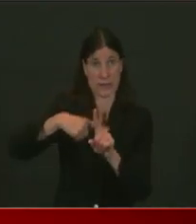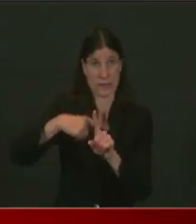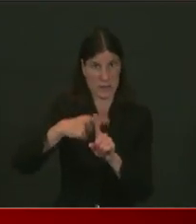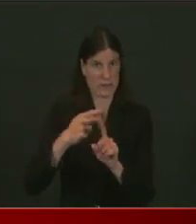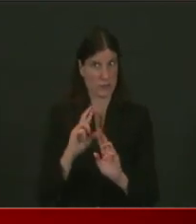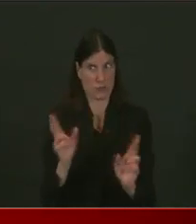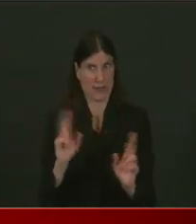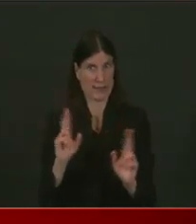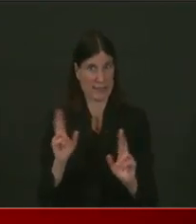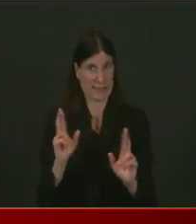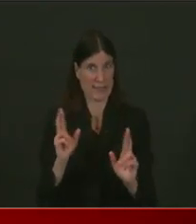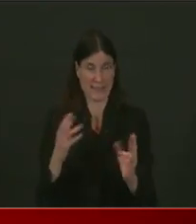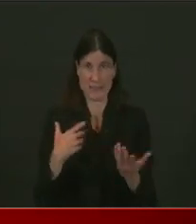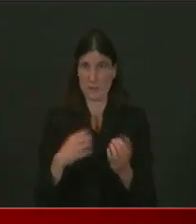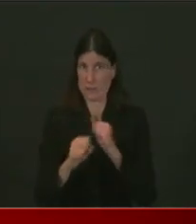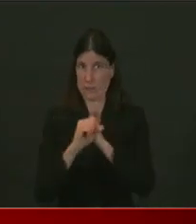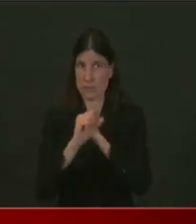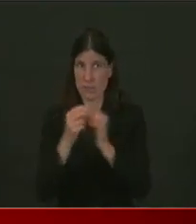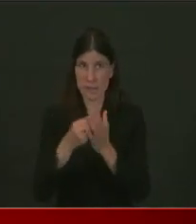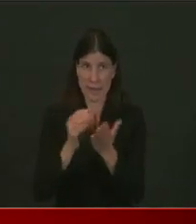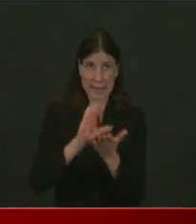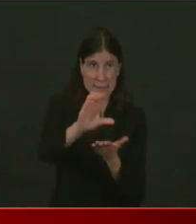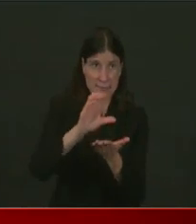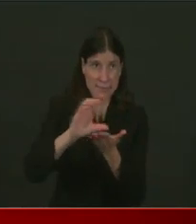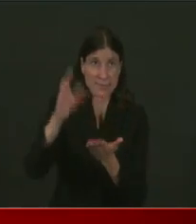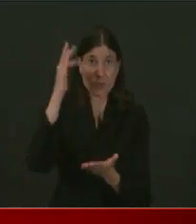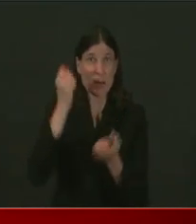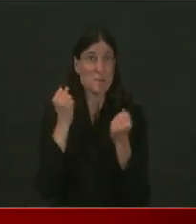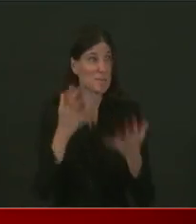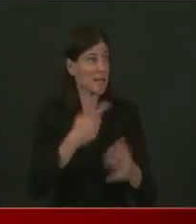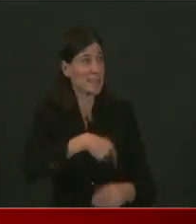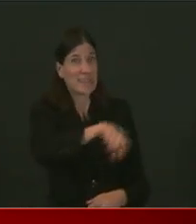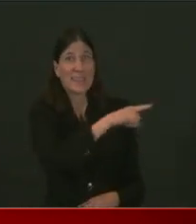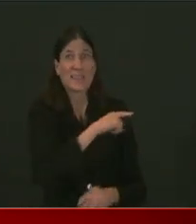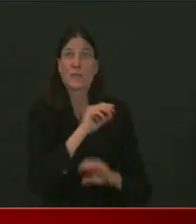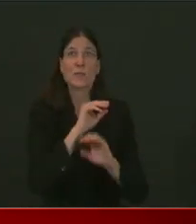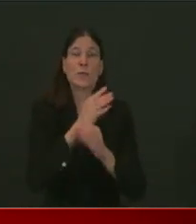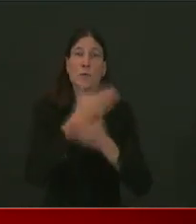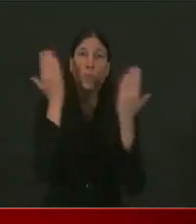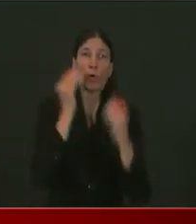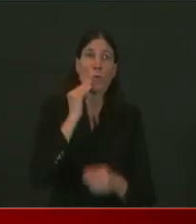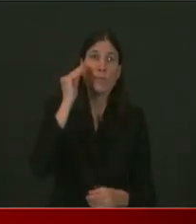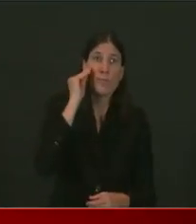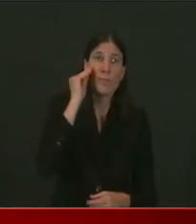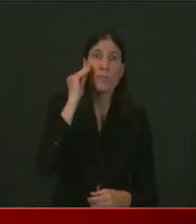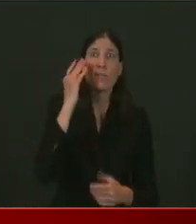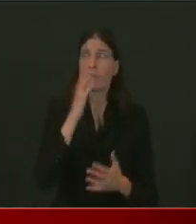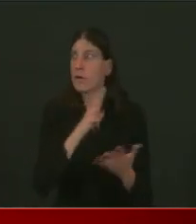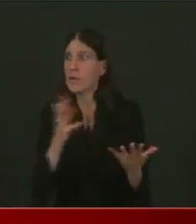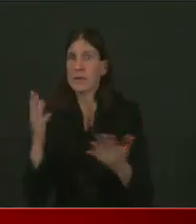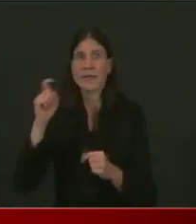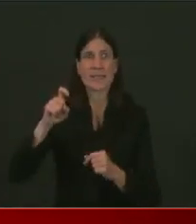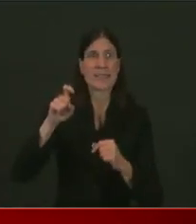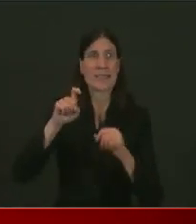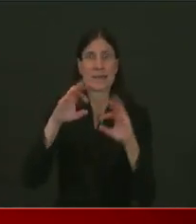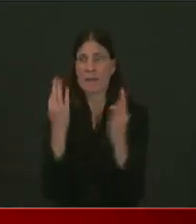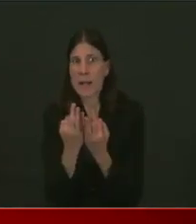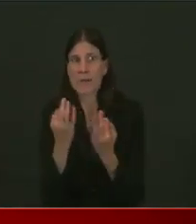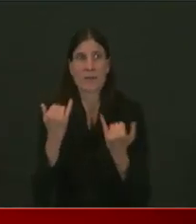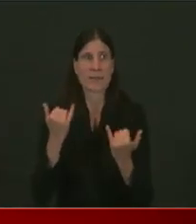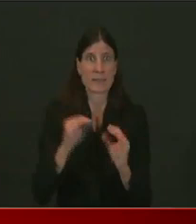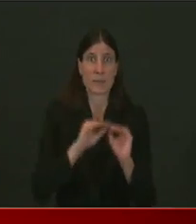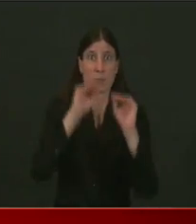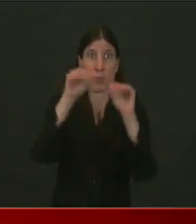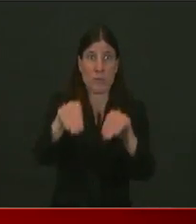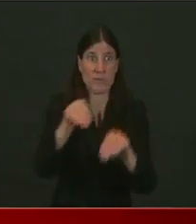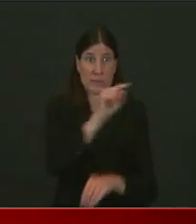life and death. So, um, here's how it's going to work. We're going to give landlords a $2,000